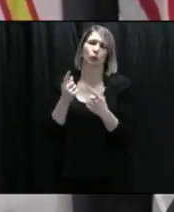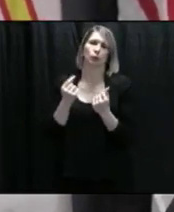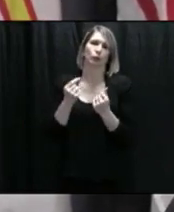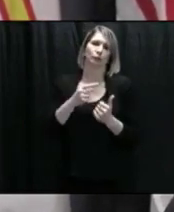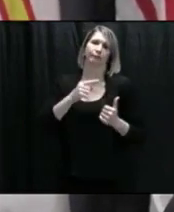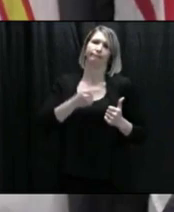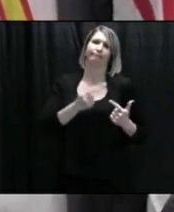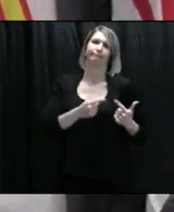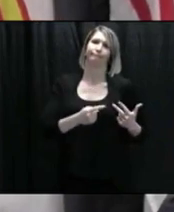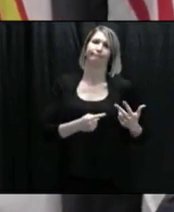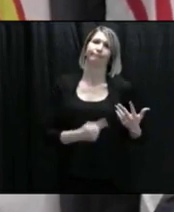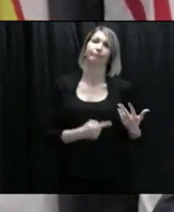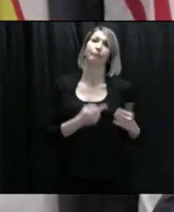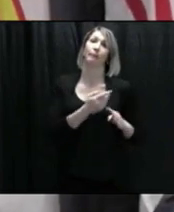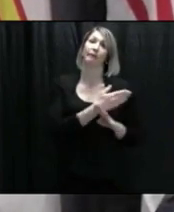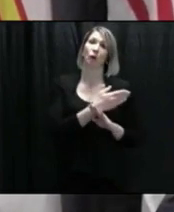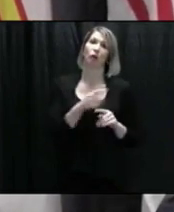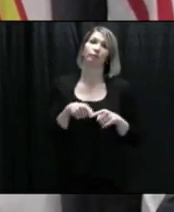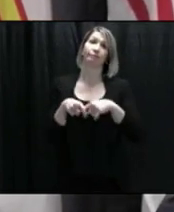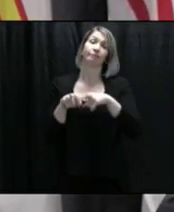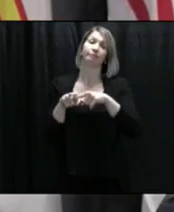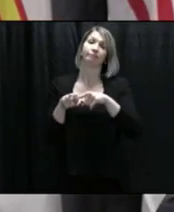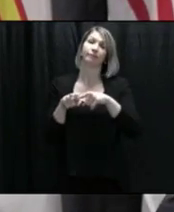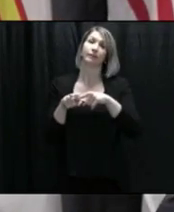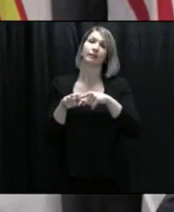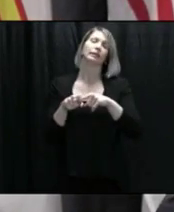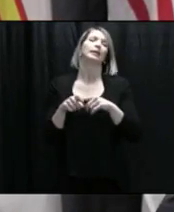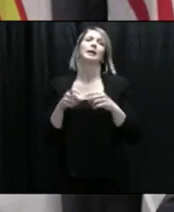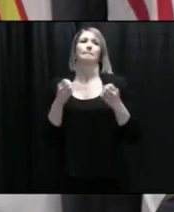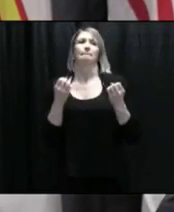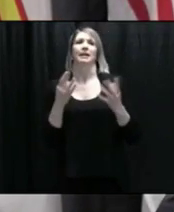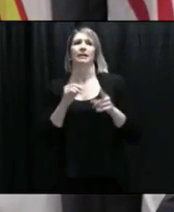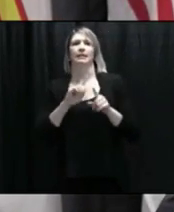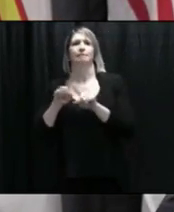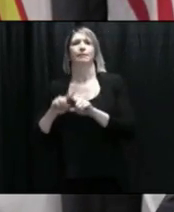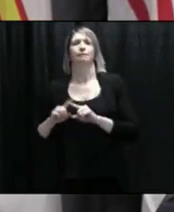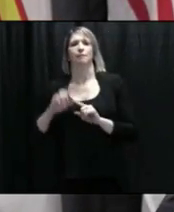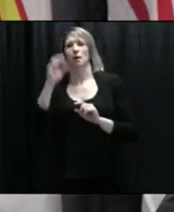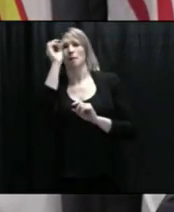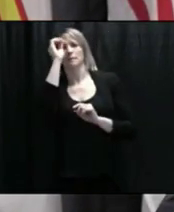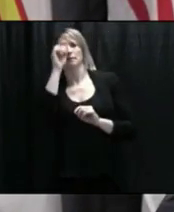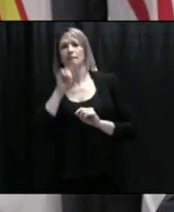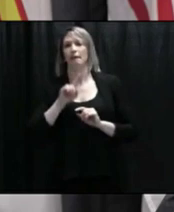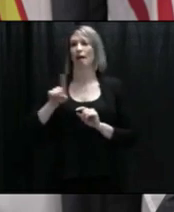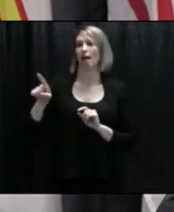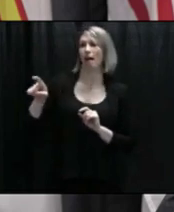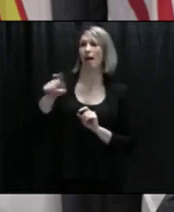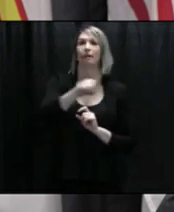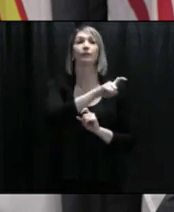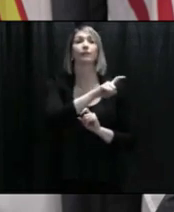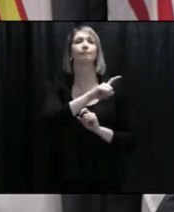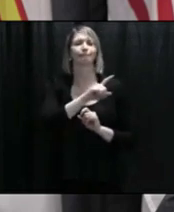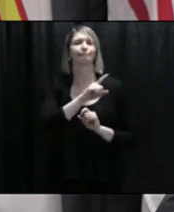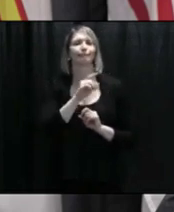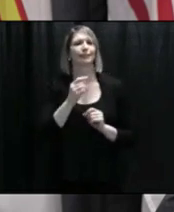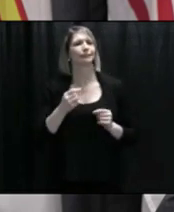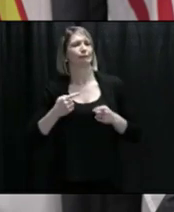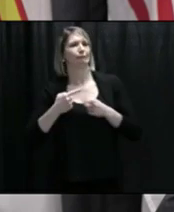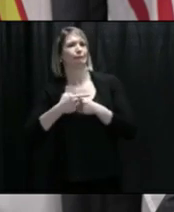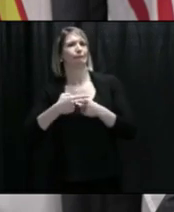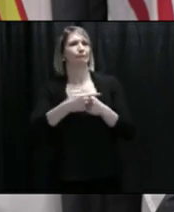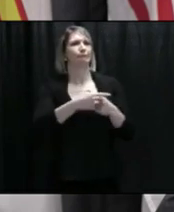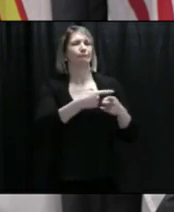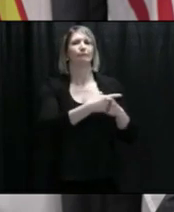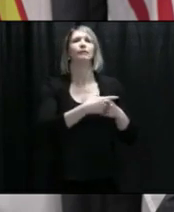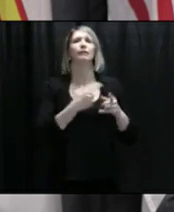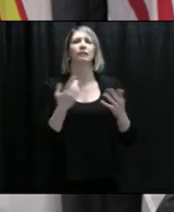there's, you know, there's a number of different, you know, opinions as we see this in other provinces. But one thing for sure, which is very